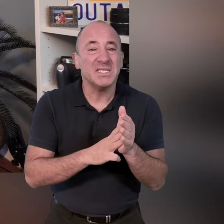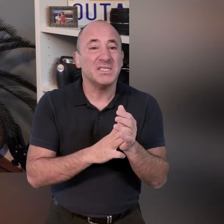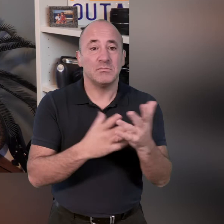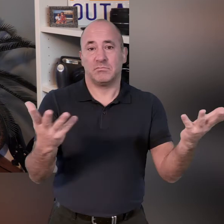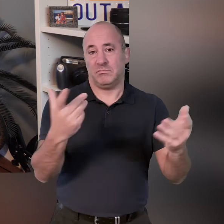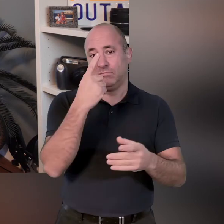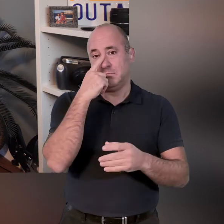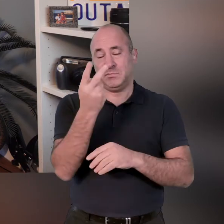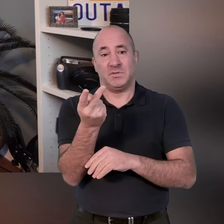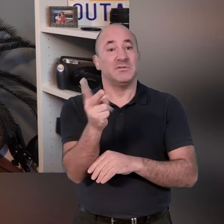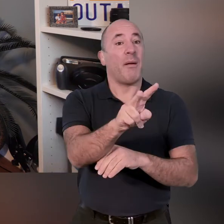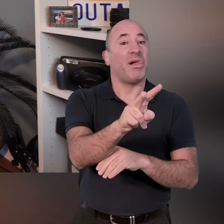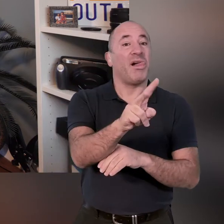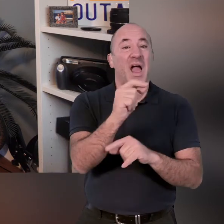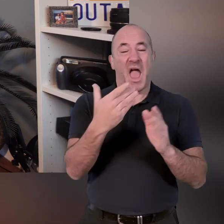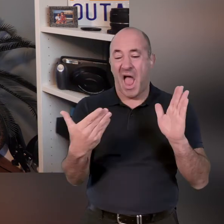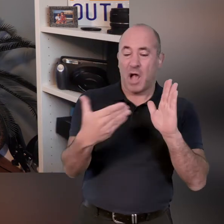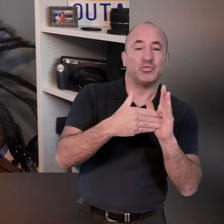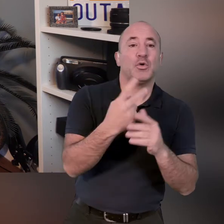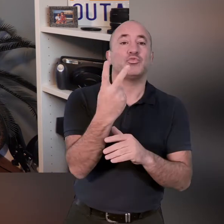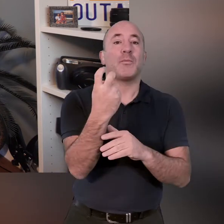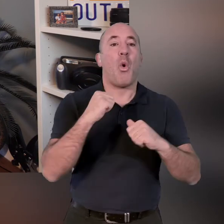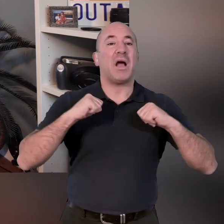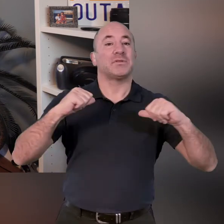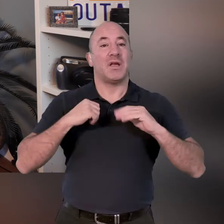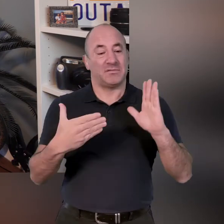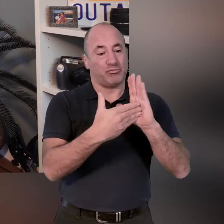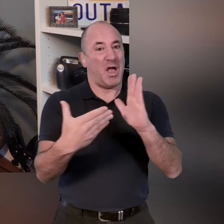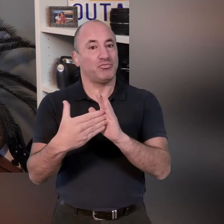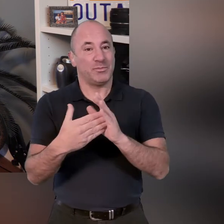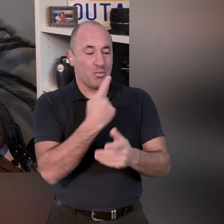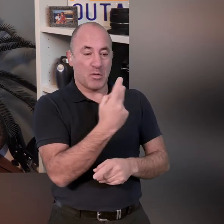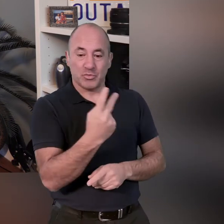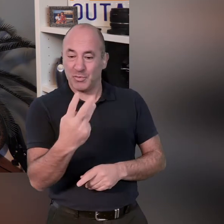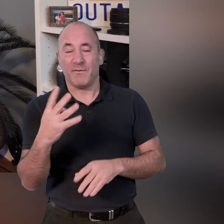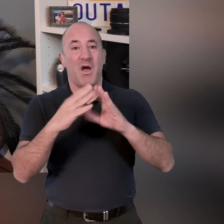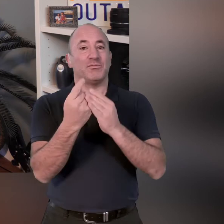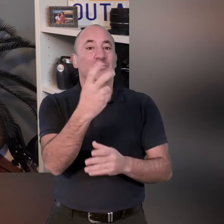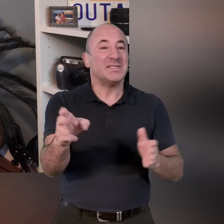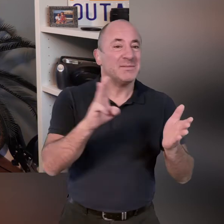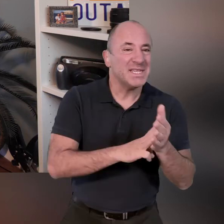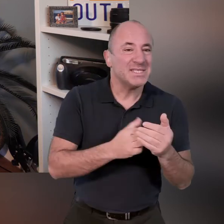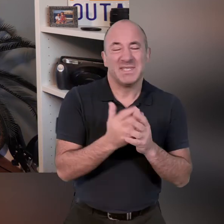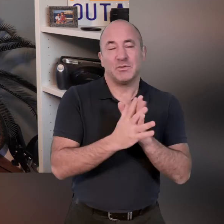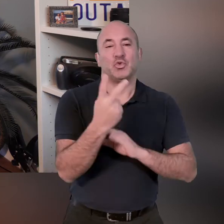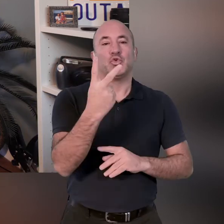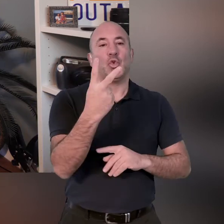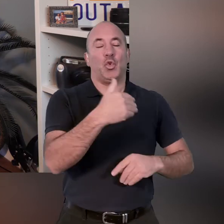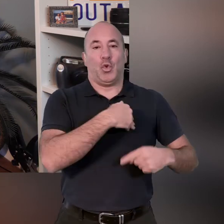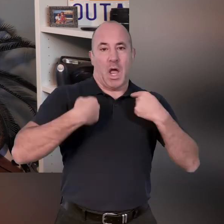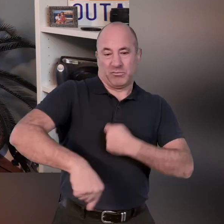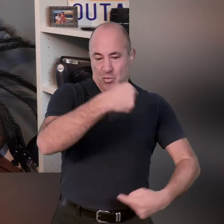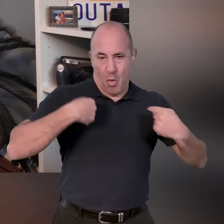because that was only 10 minutes long but if you want to do a 20 minute workout you can double it up you can do add